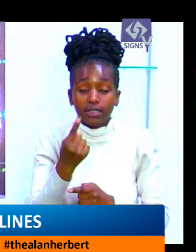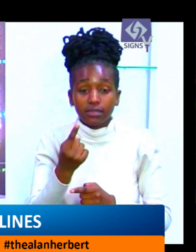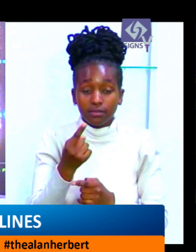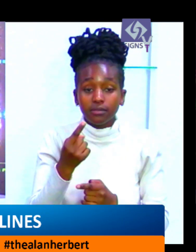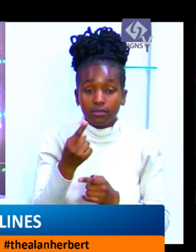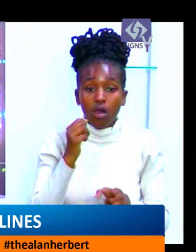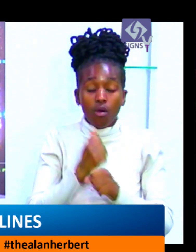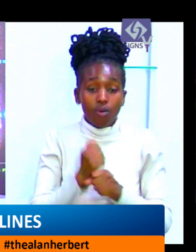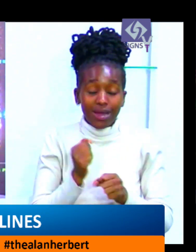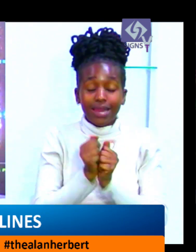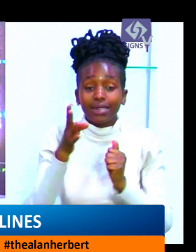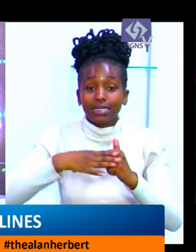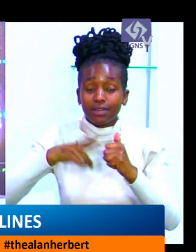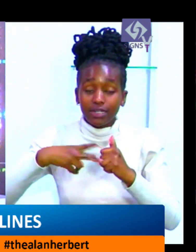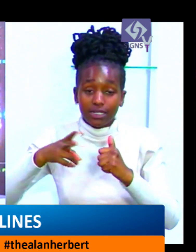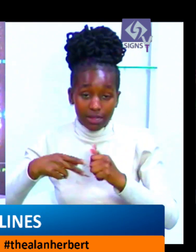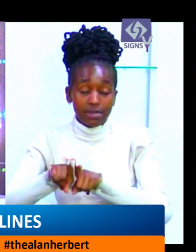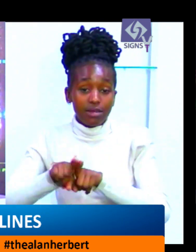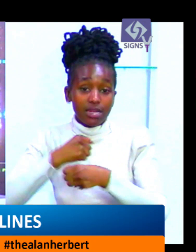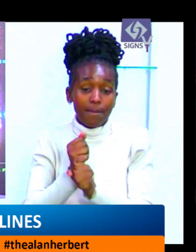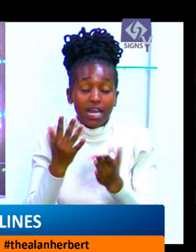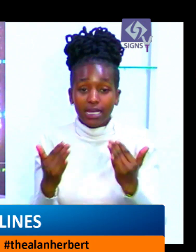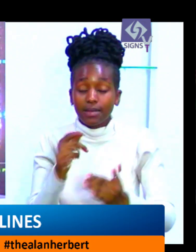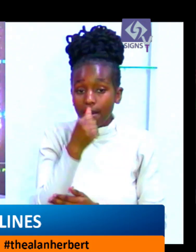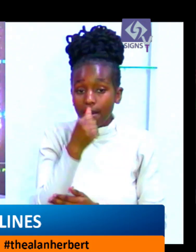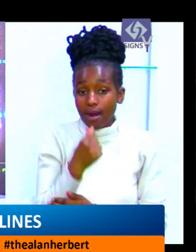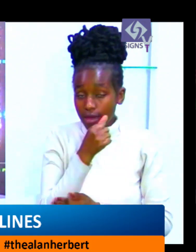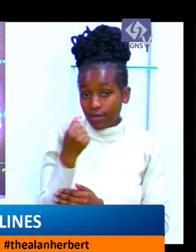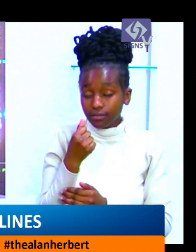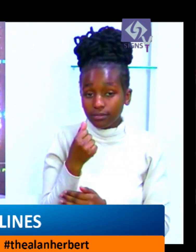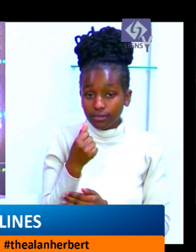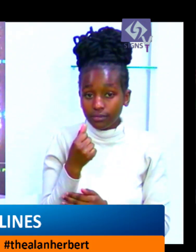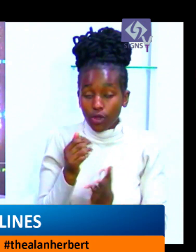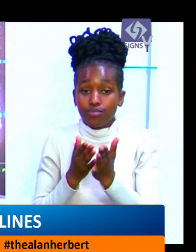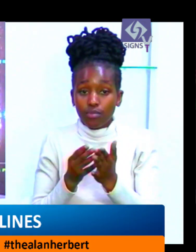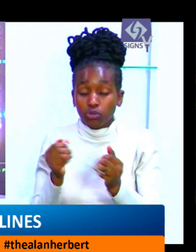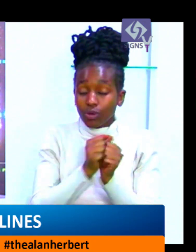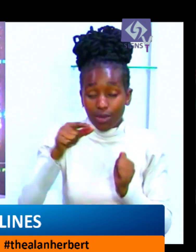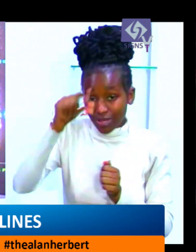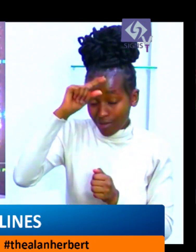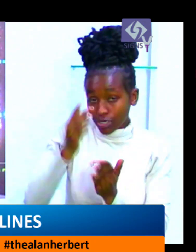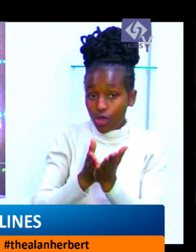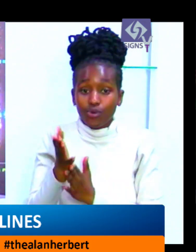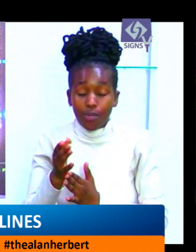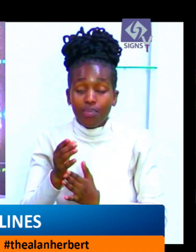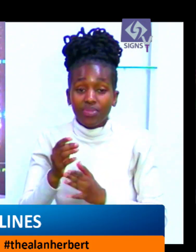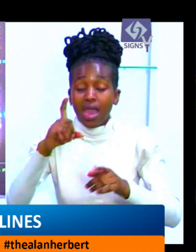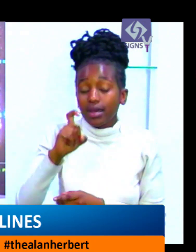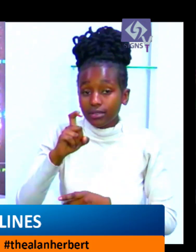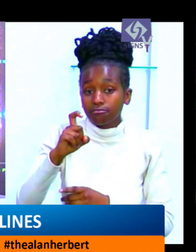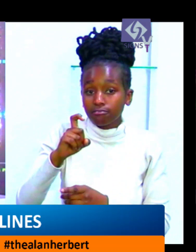Amwaya in 2022 chronicles the company's changing fortunes from its first